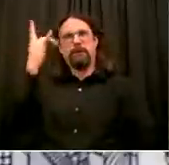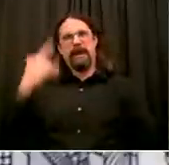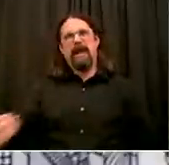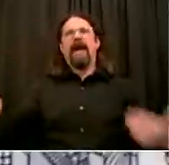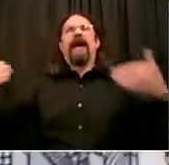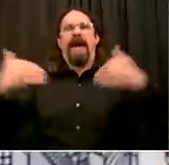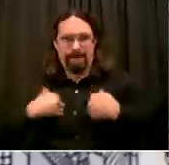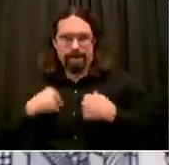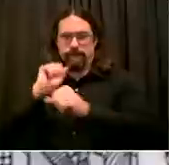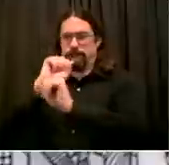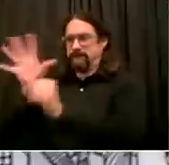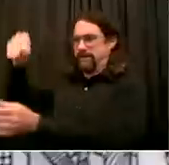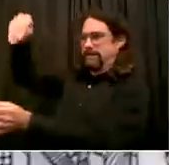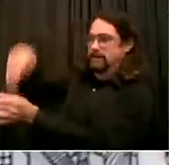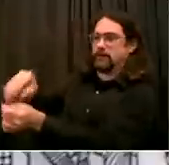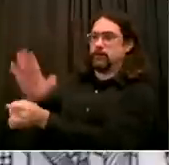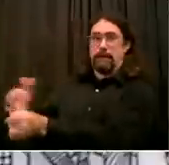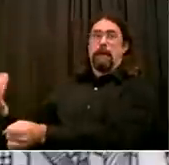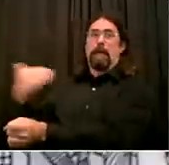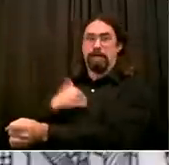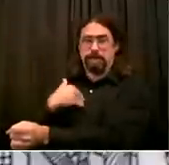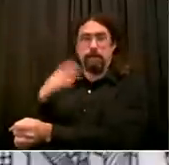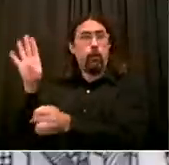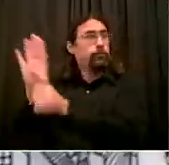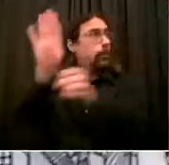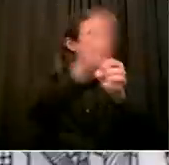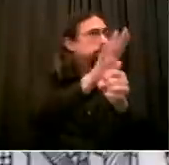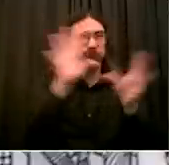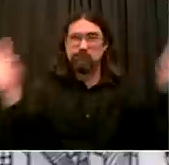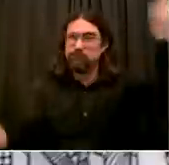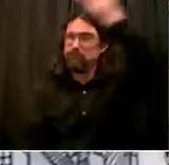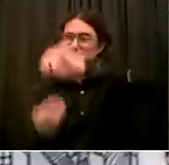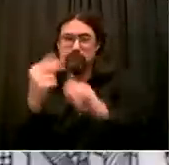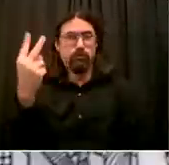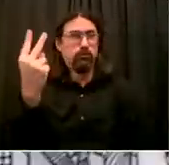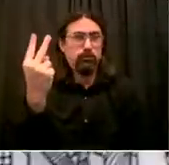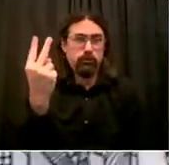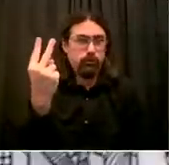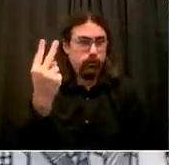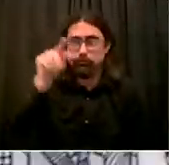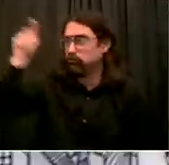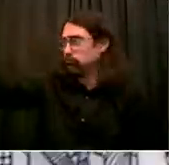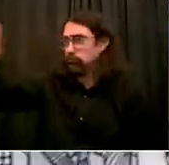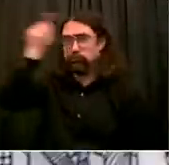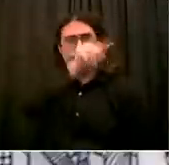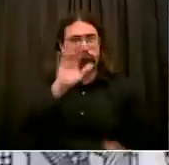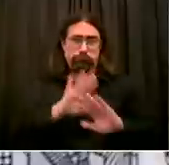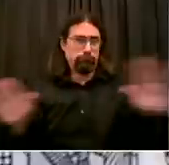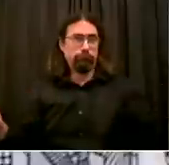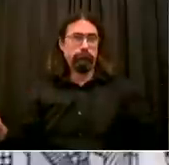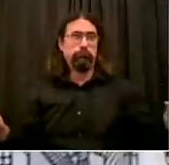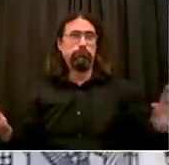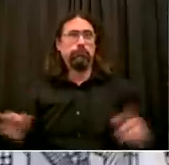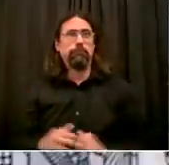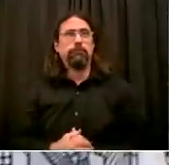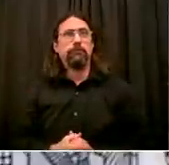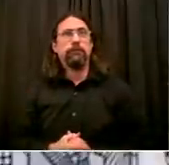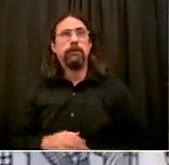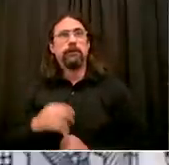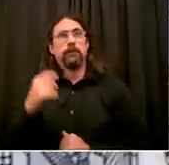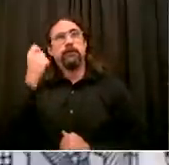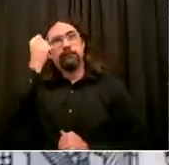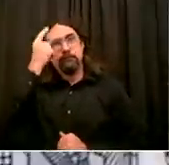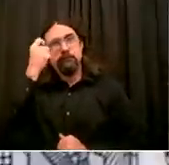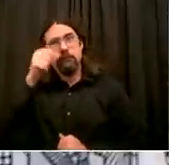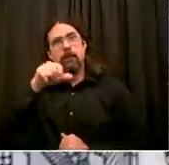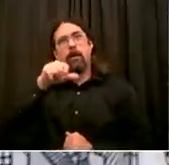and that it is not publicly acknowledged that it is shut. So if you have evidence of that, I would really appreciate it because we want to make sure if anything